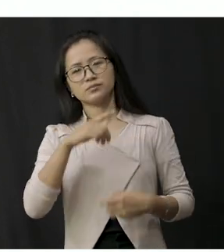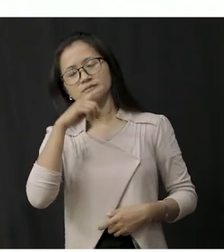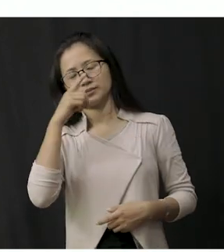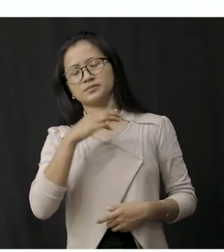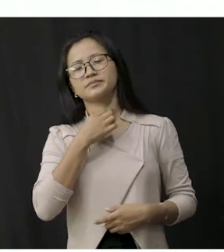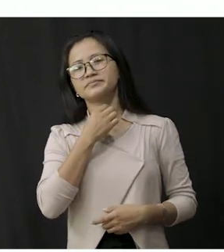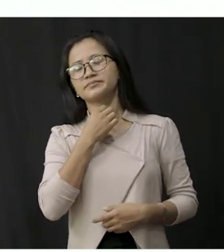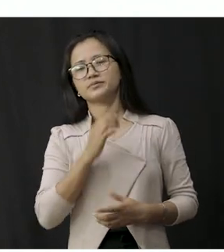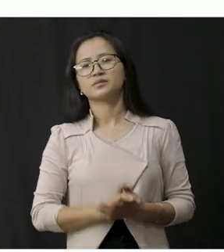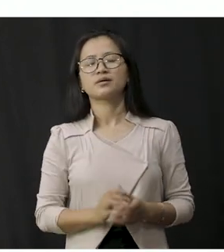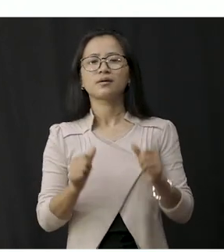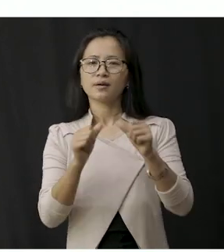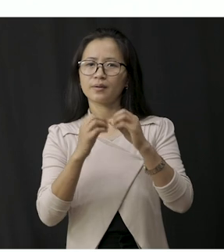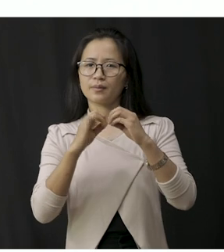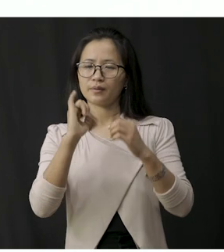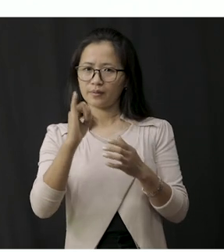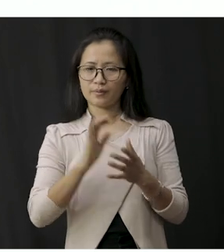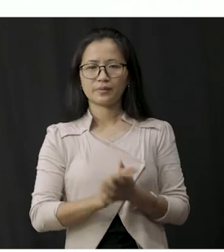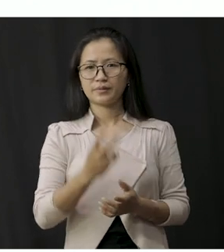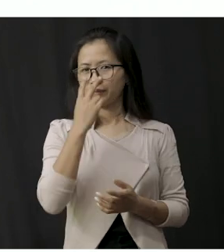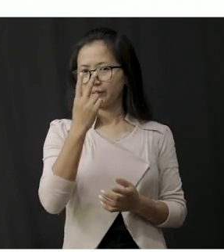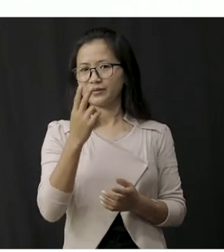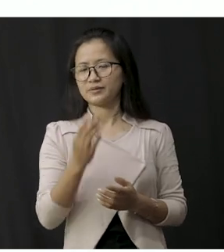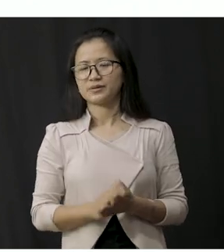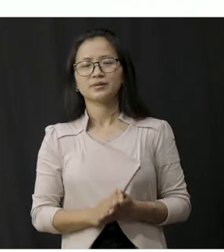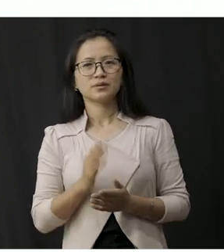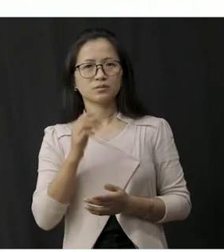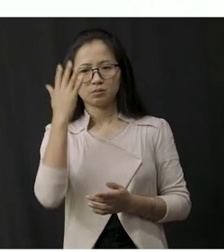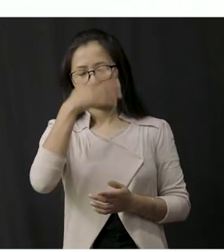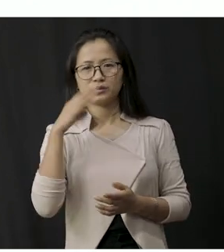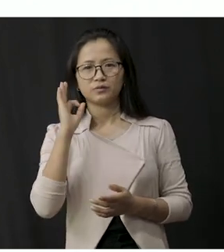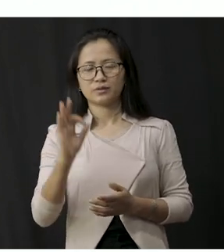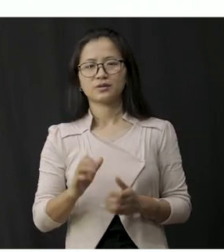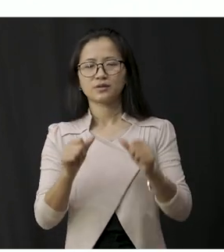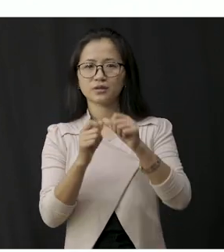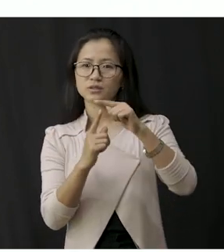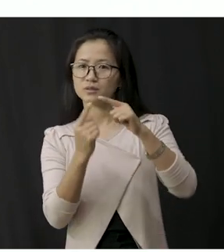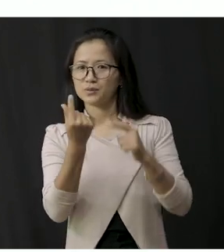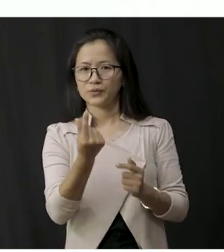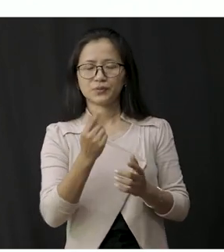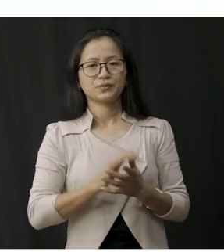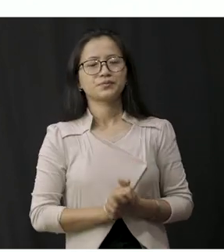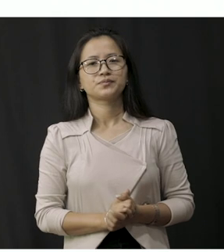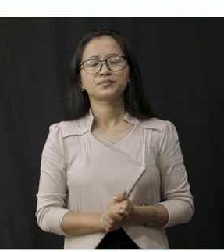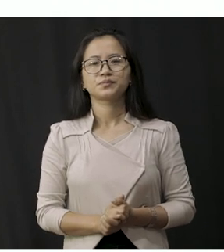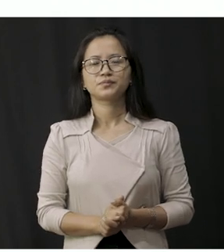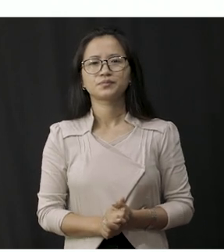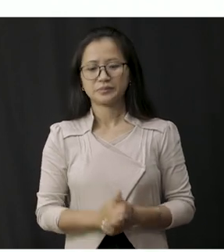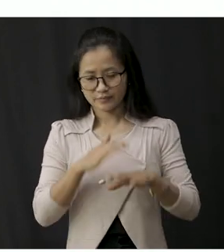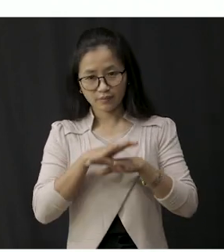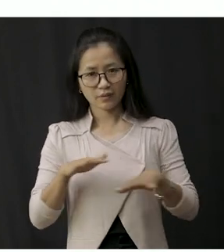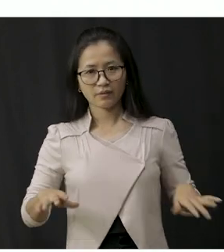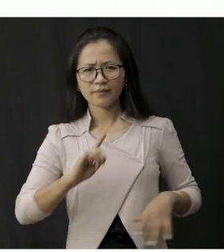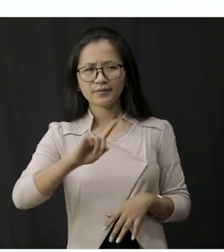like Abby and we also look pretty like Atu okay okay okay so